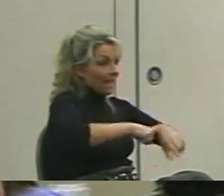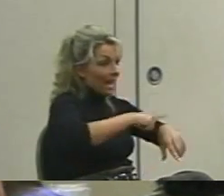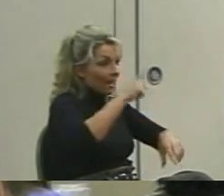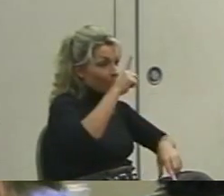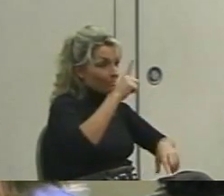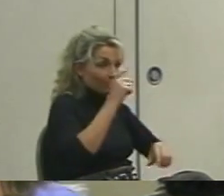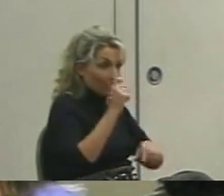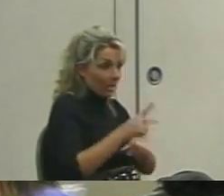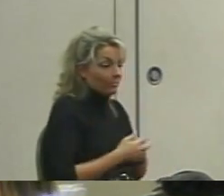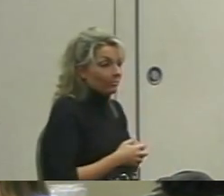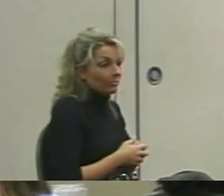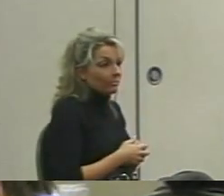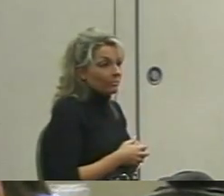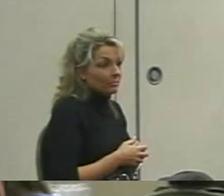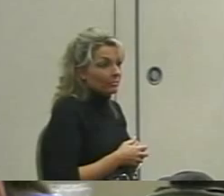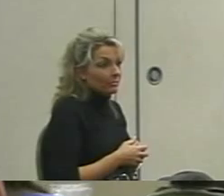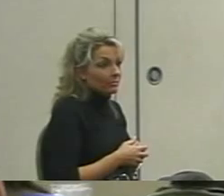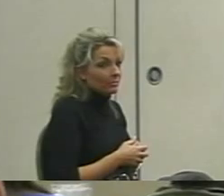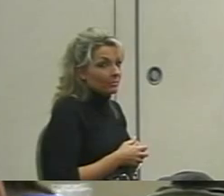comes.